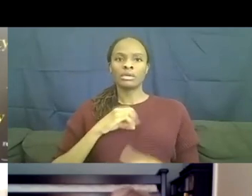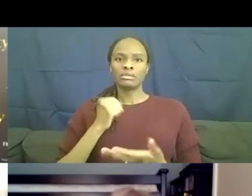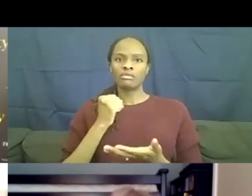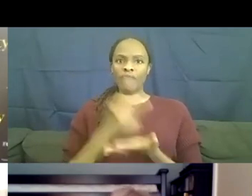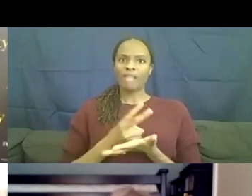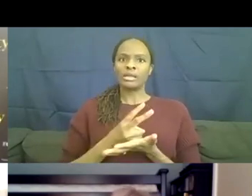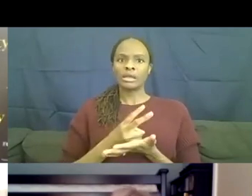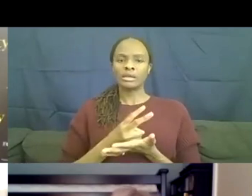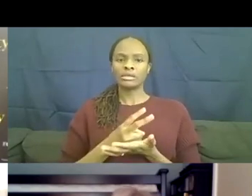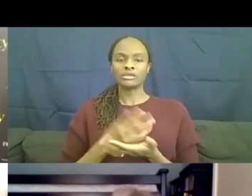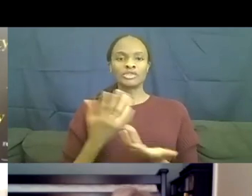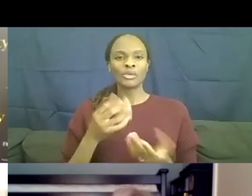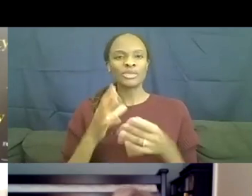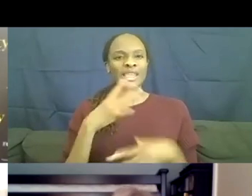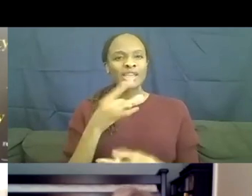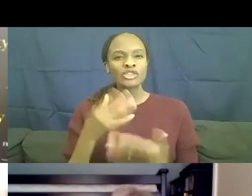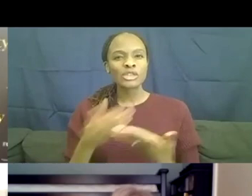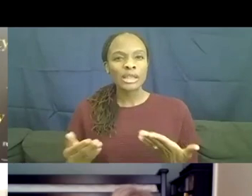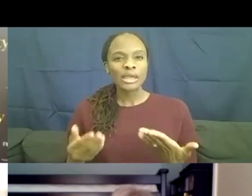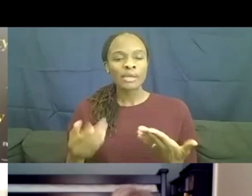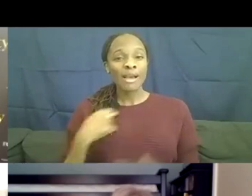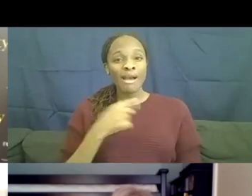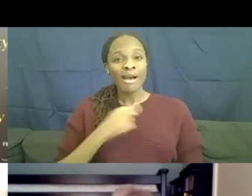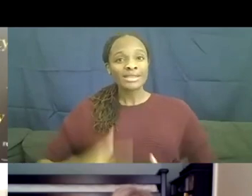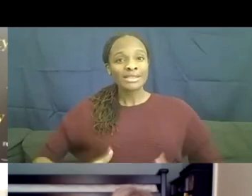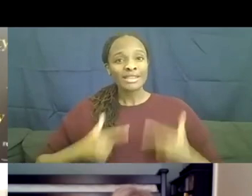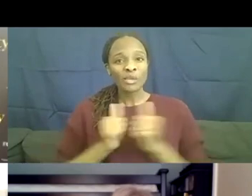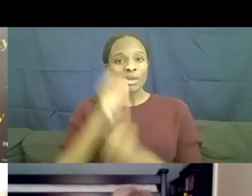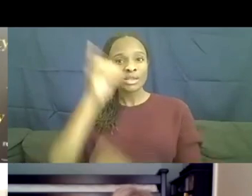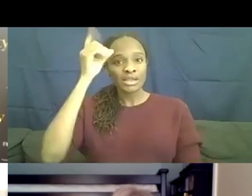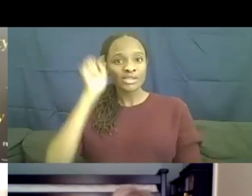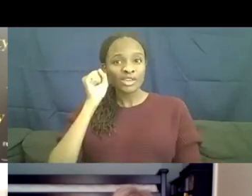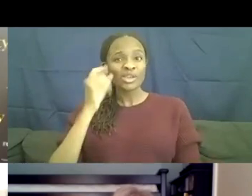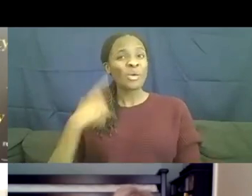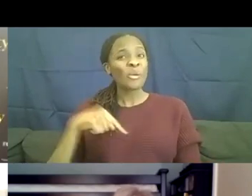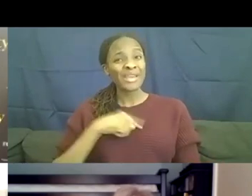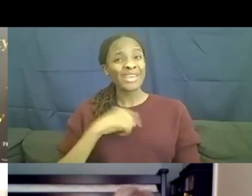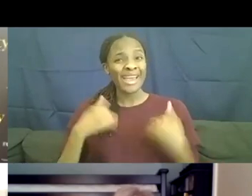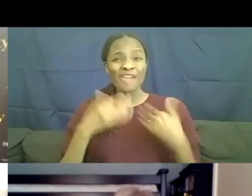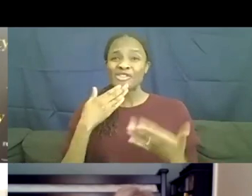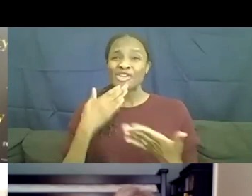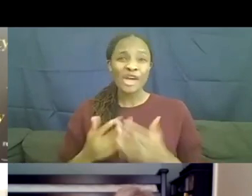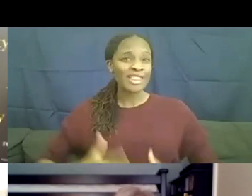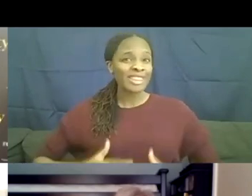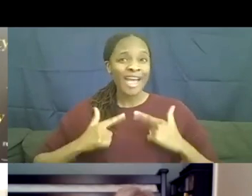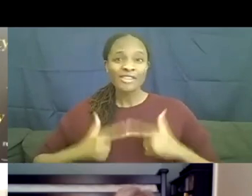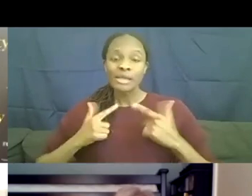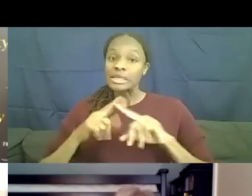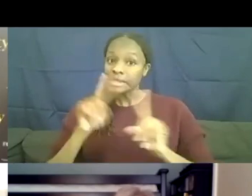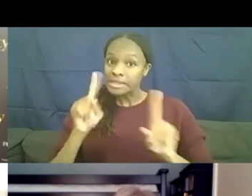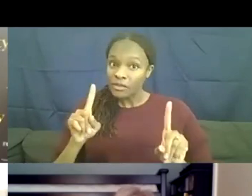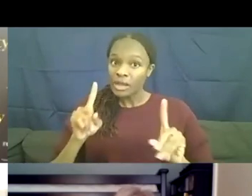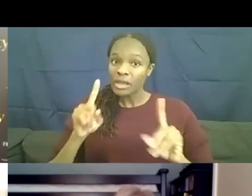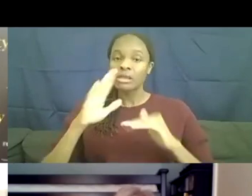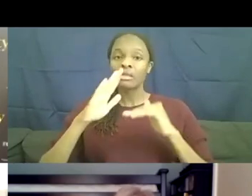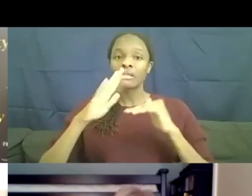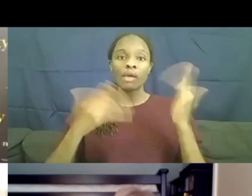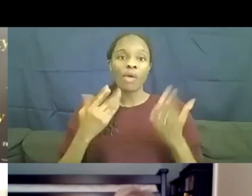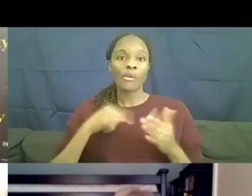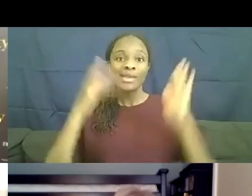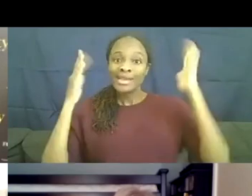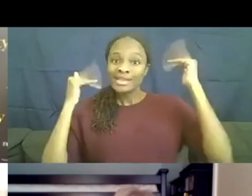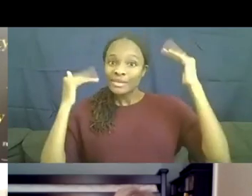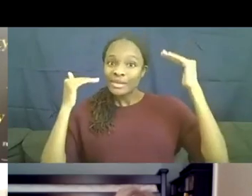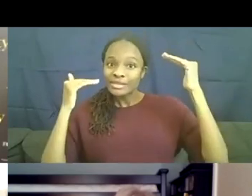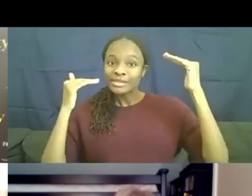interesting thing is us living with Down syndrome are pretty much living good lives. It's a different life than we had anticipated, but it's it.